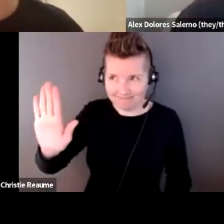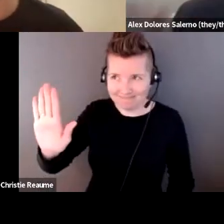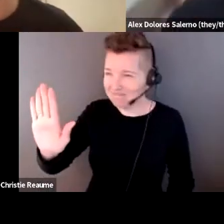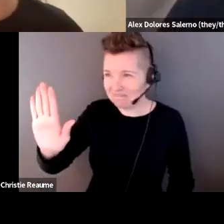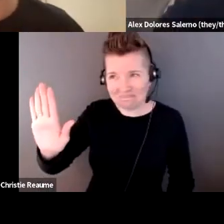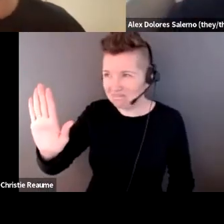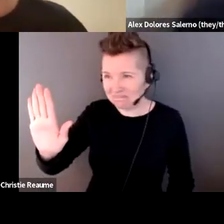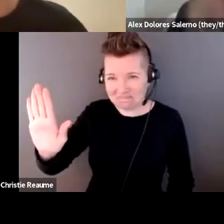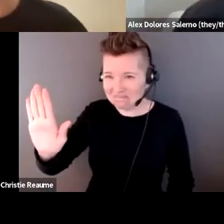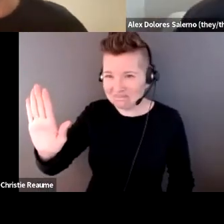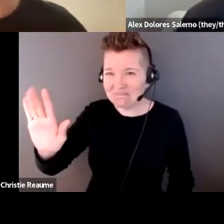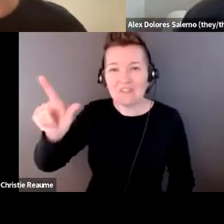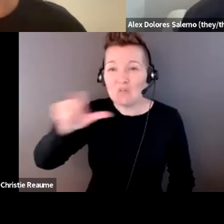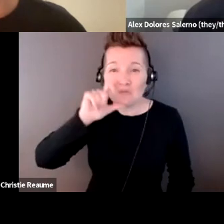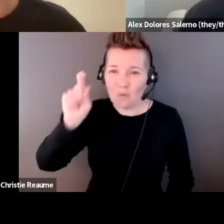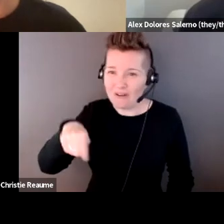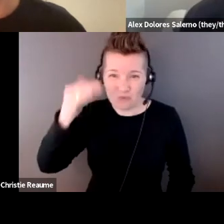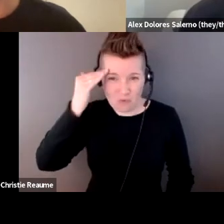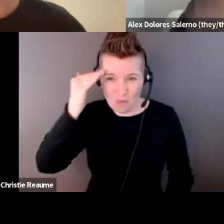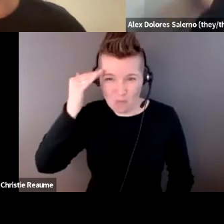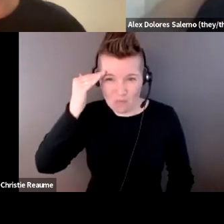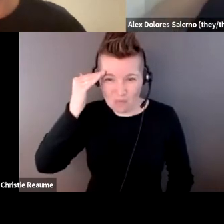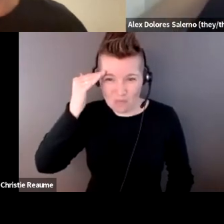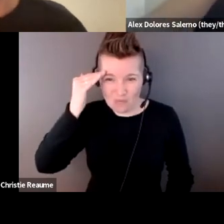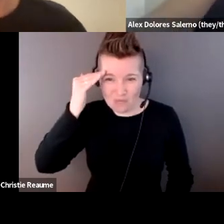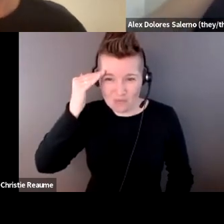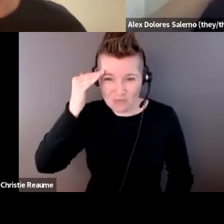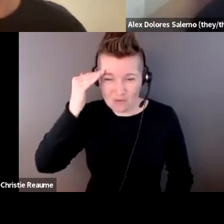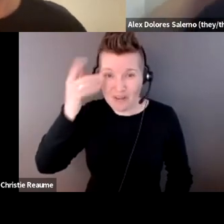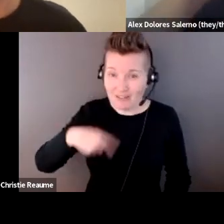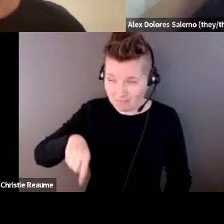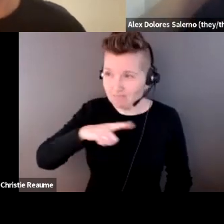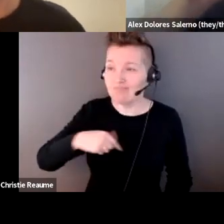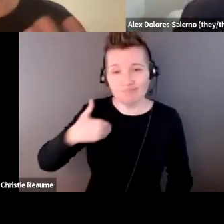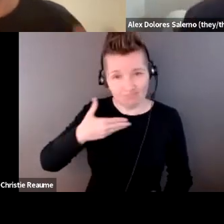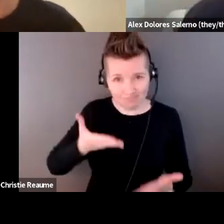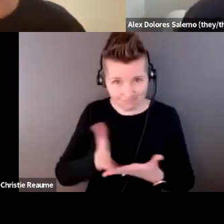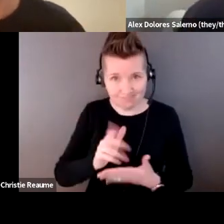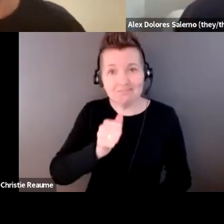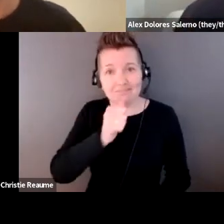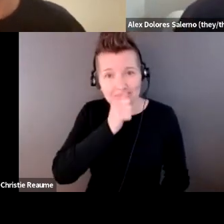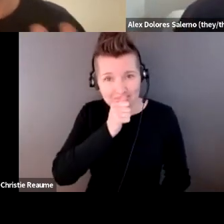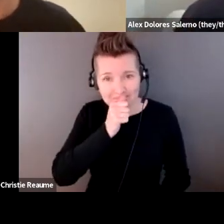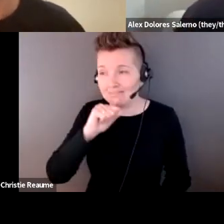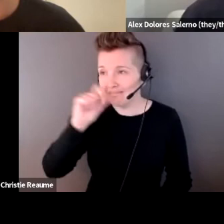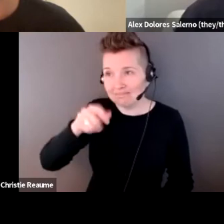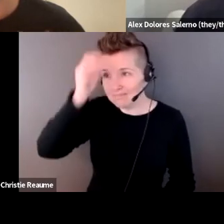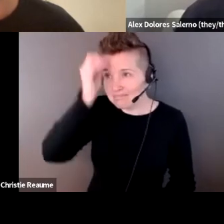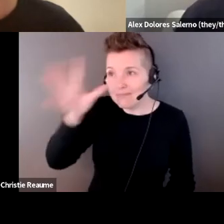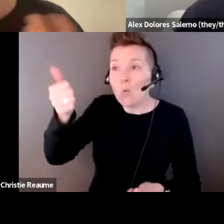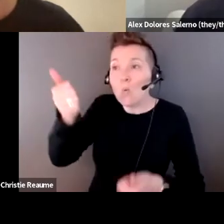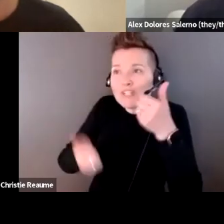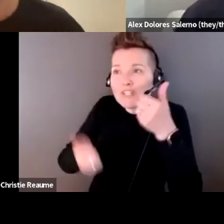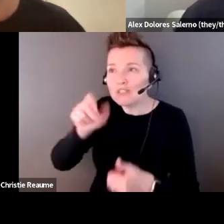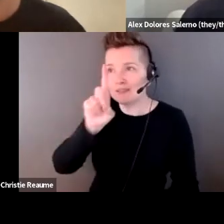say like we are like entitled to our privacy in the ways that we want and need and experience it and we don't